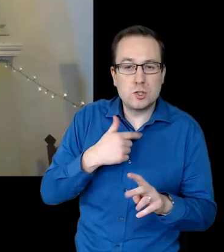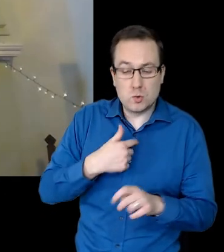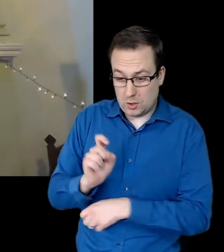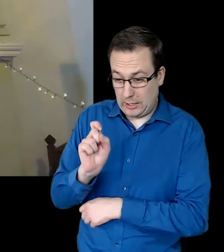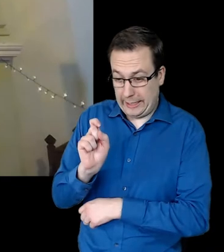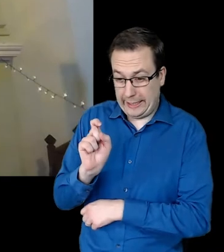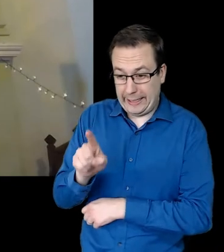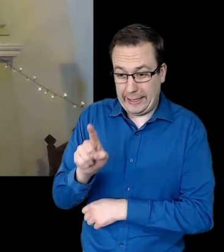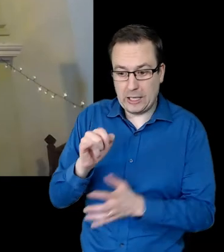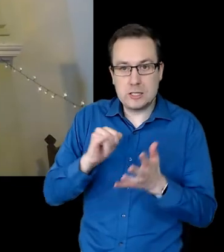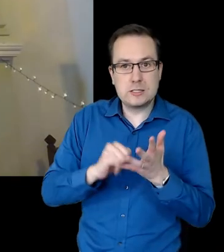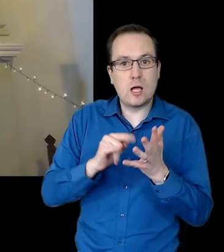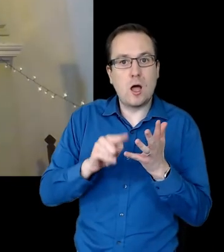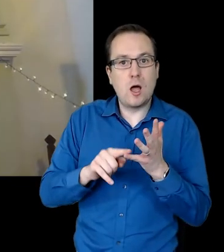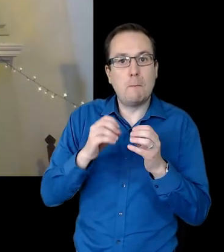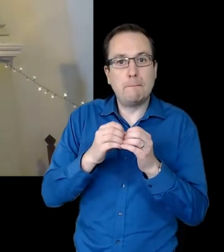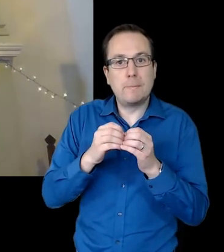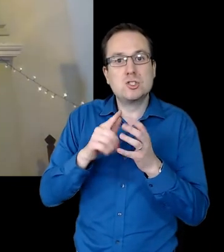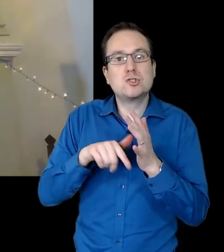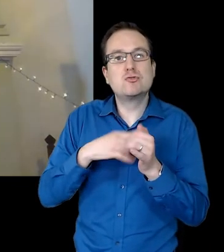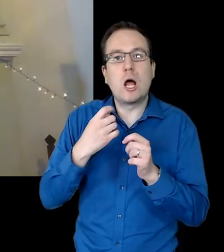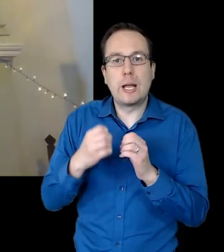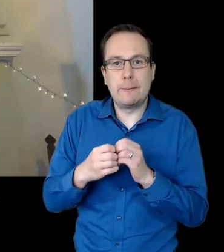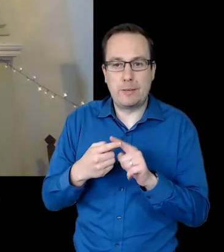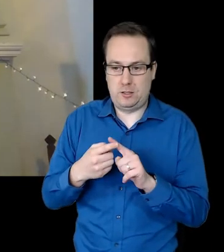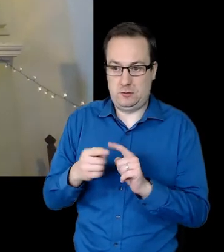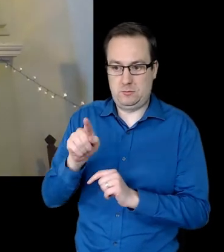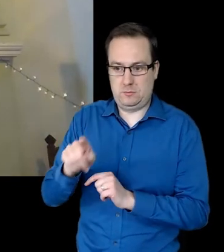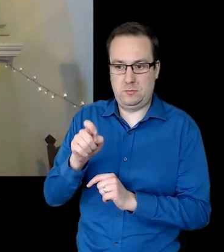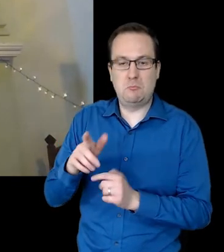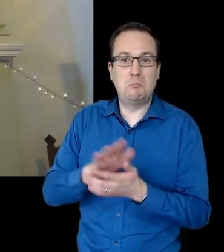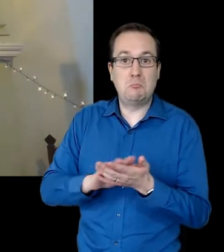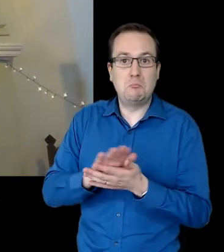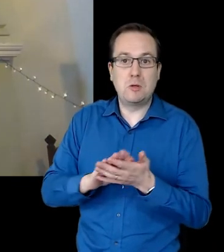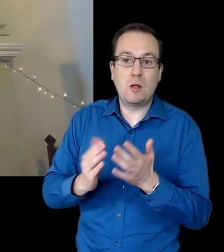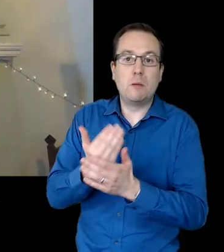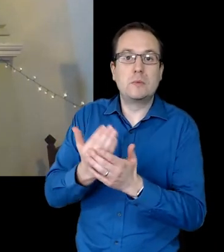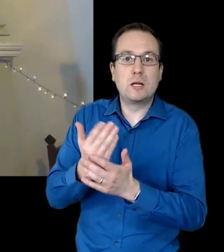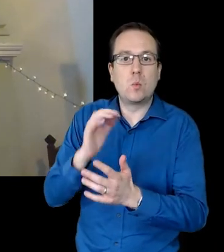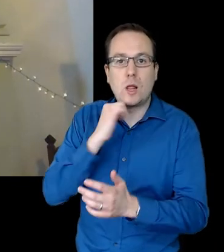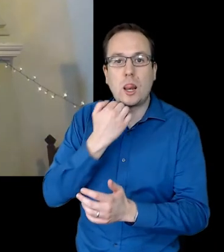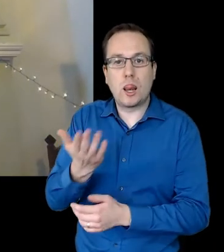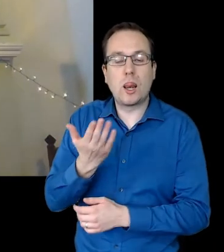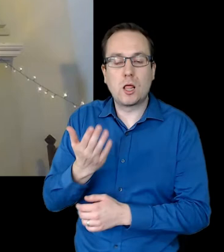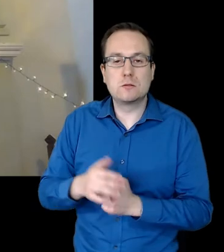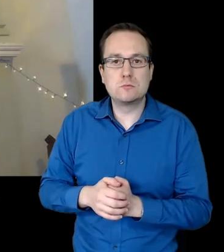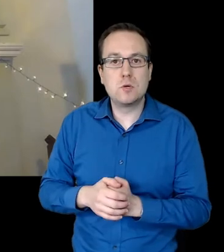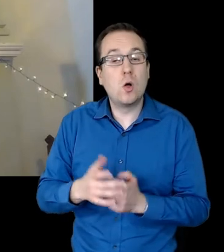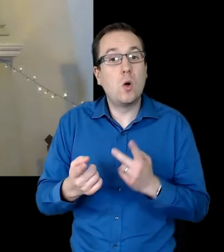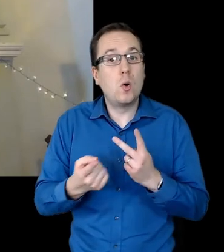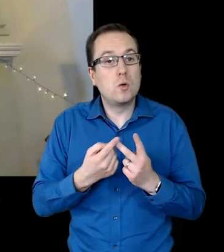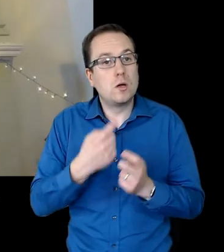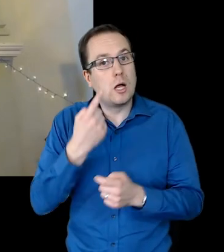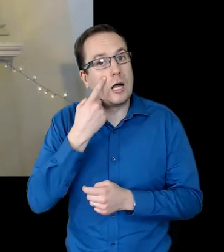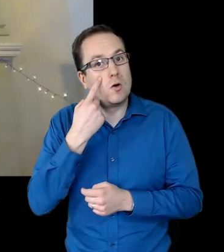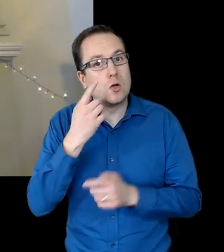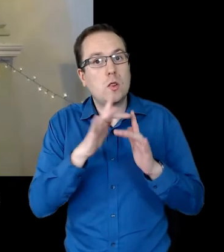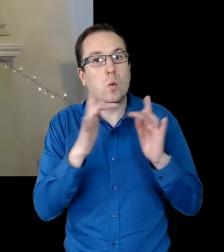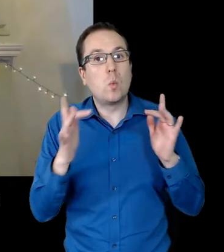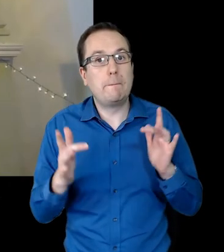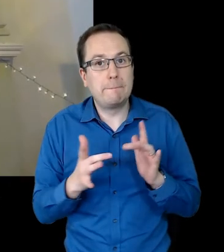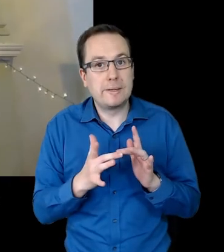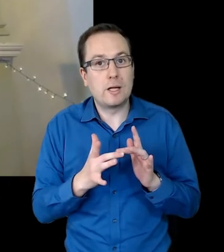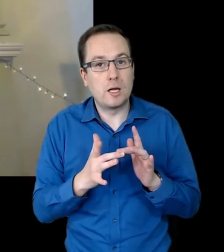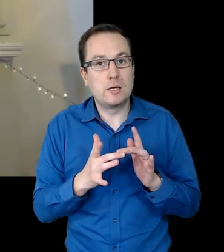of future updates? If you'd like to keep in touch with the Open Table Network, please subscribe to our e-news on our